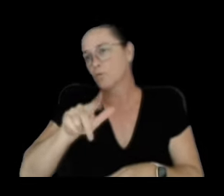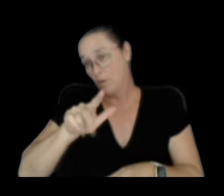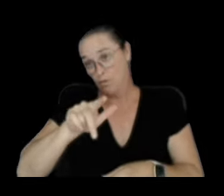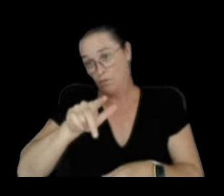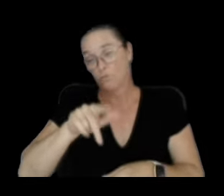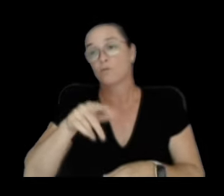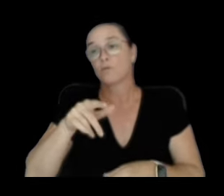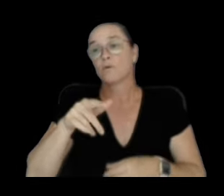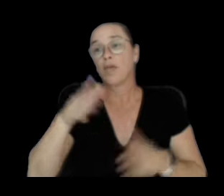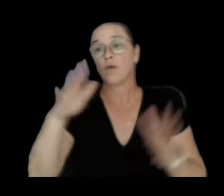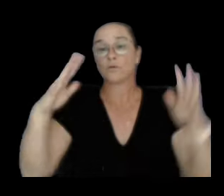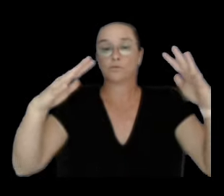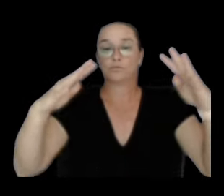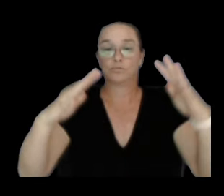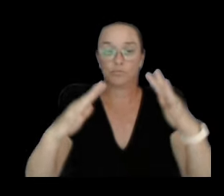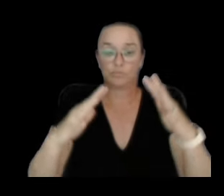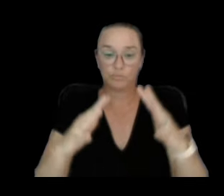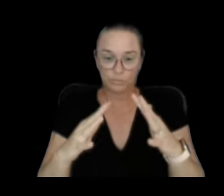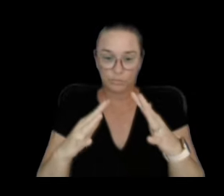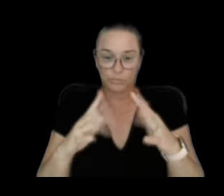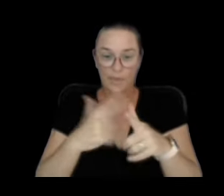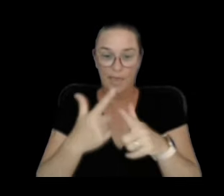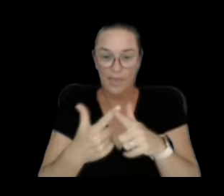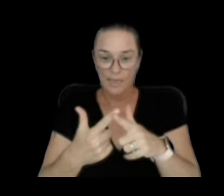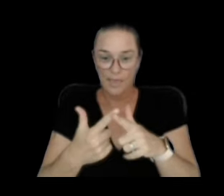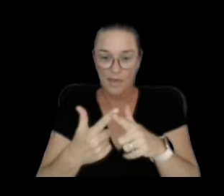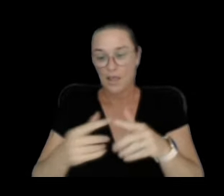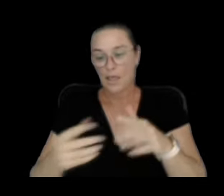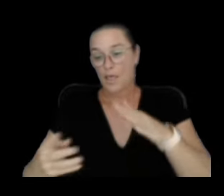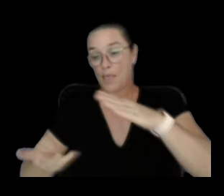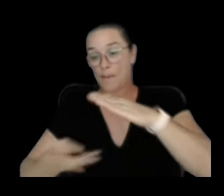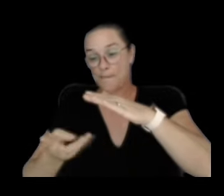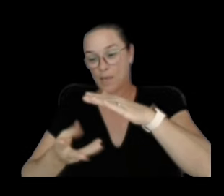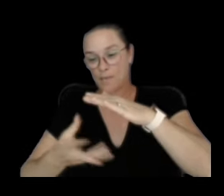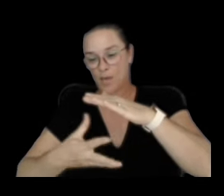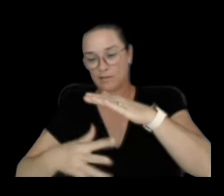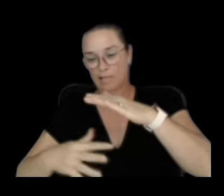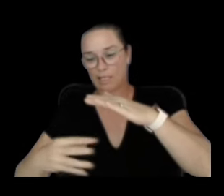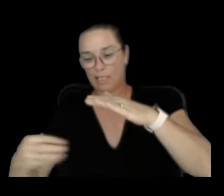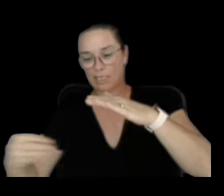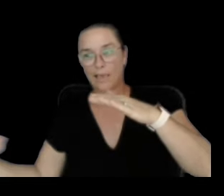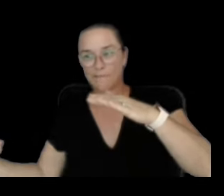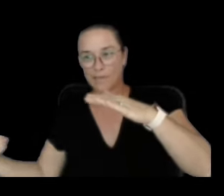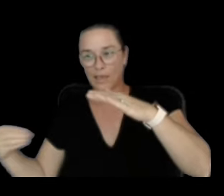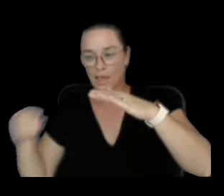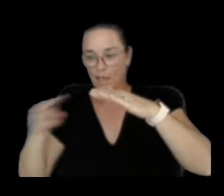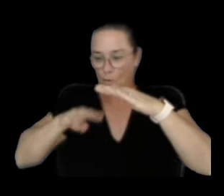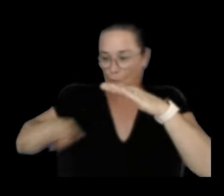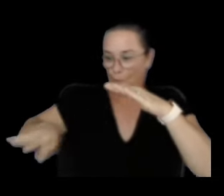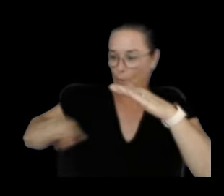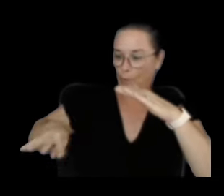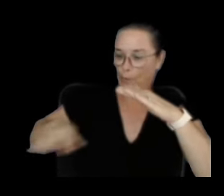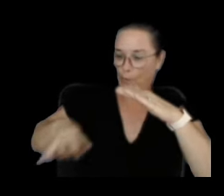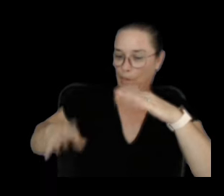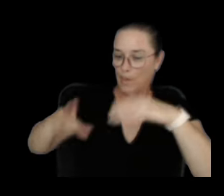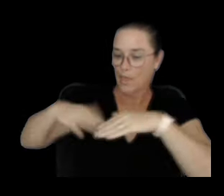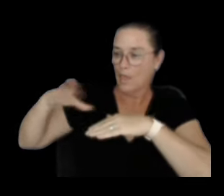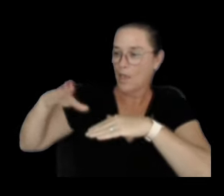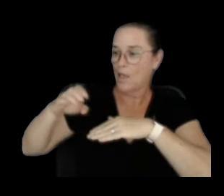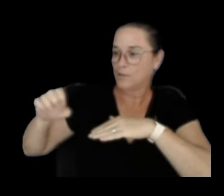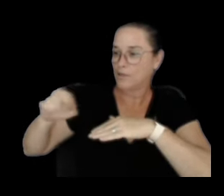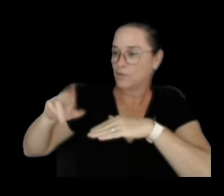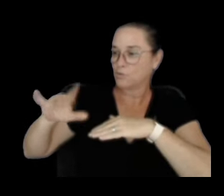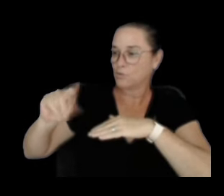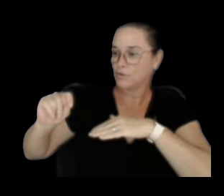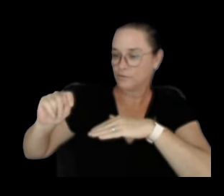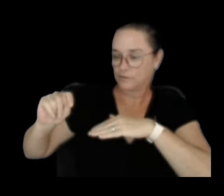is now suggesting that magma is draining from the underground summit areas to feed this upper east rift intrusion. This is